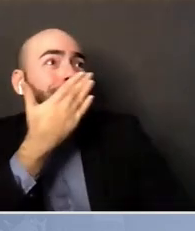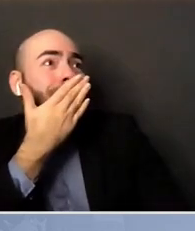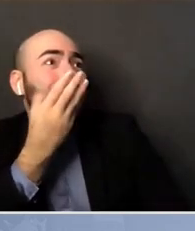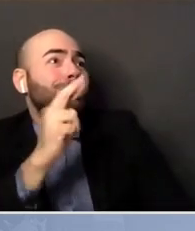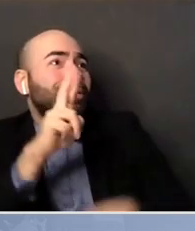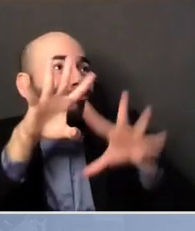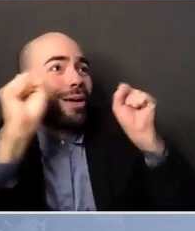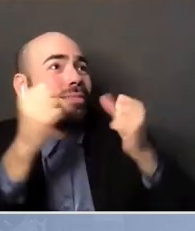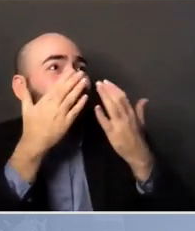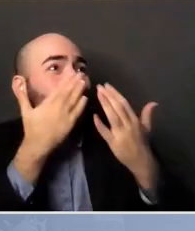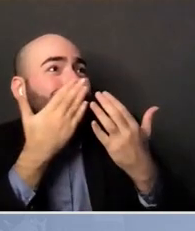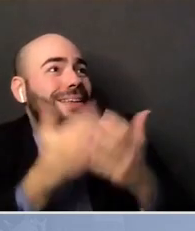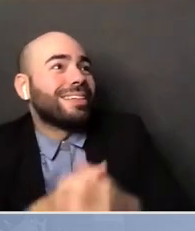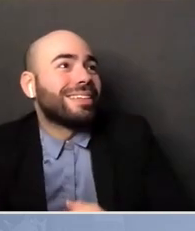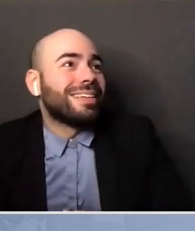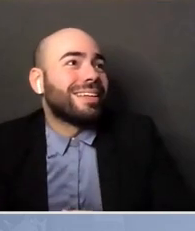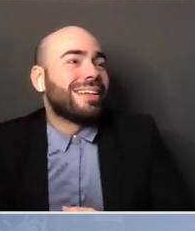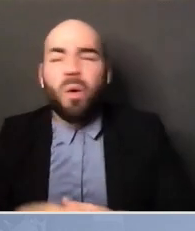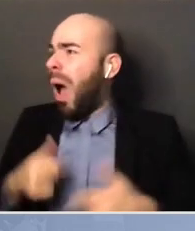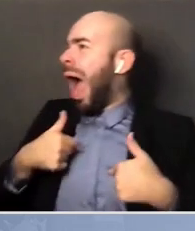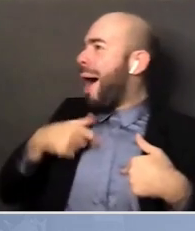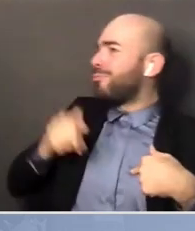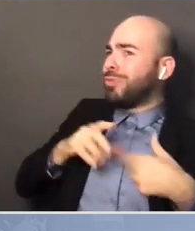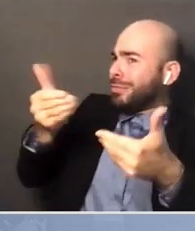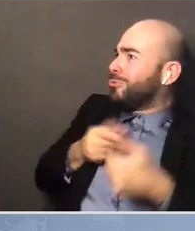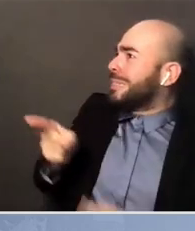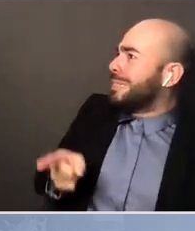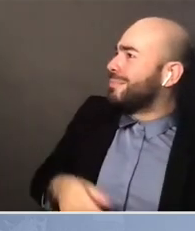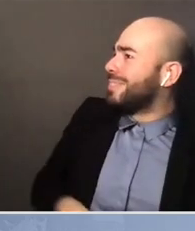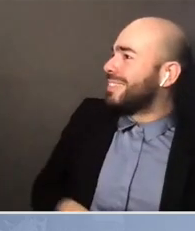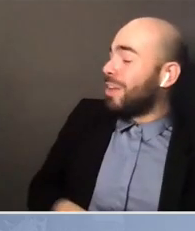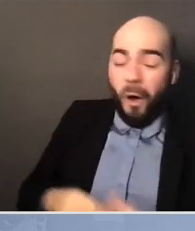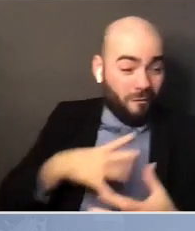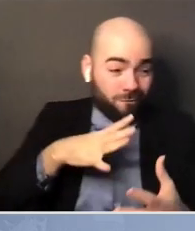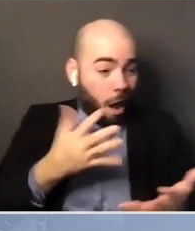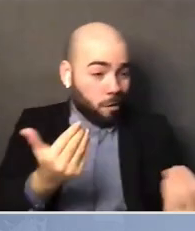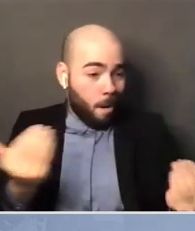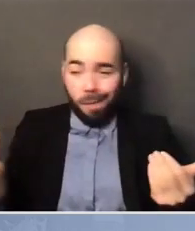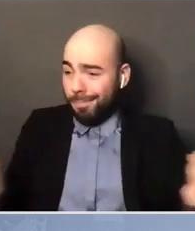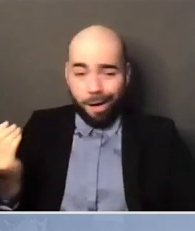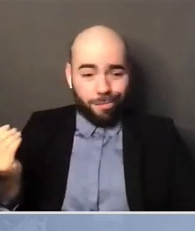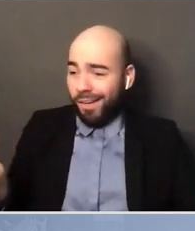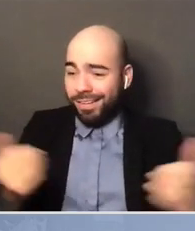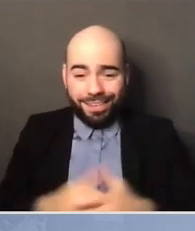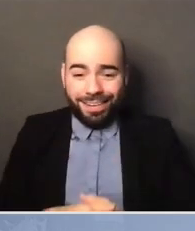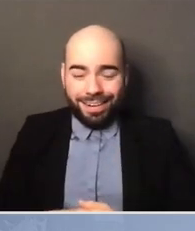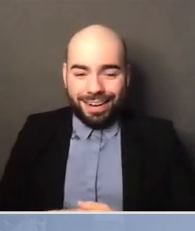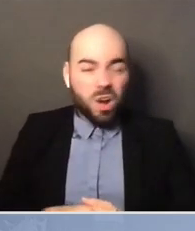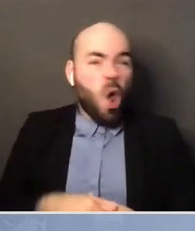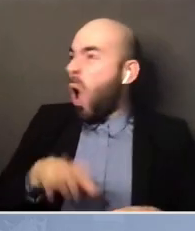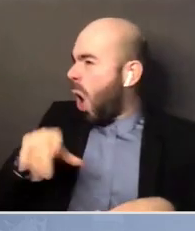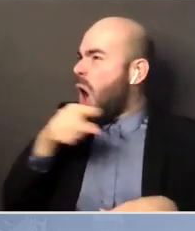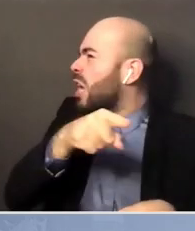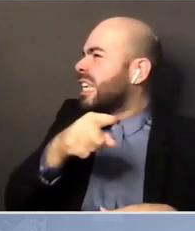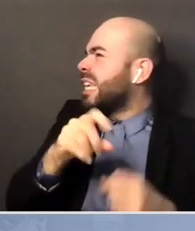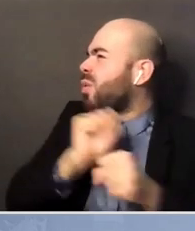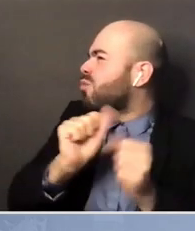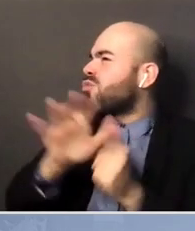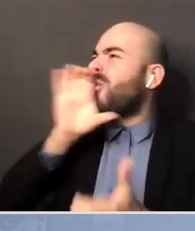supposed to introduce you and tell me. No, go ahead. He can introduce himself. He works with your wife. He doesn't need a hype man.